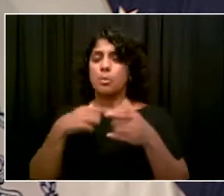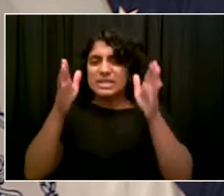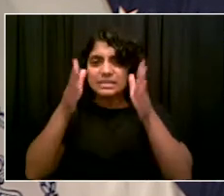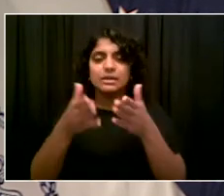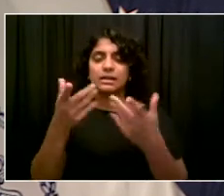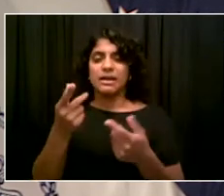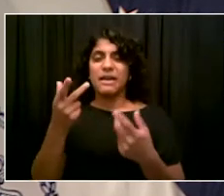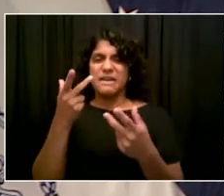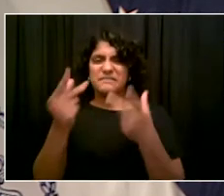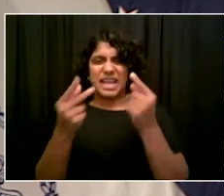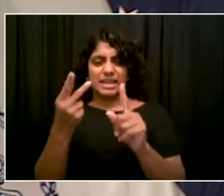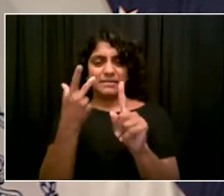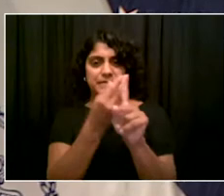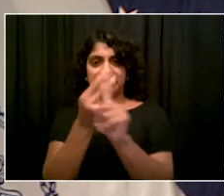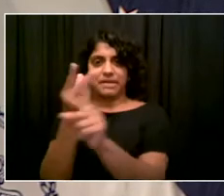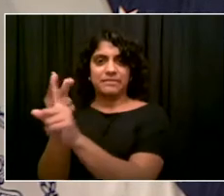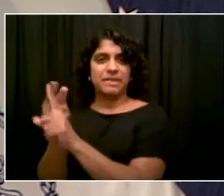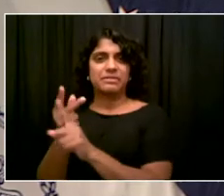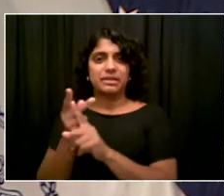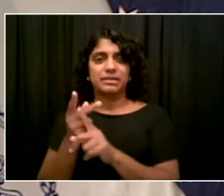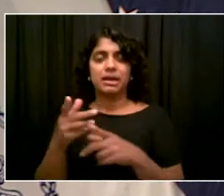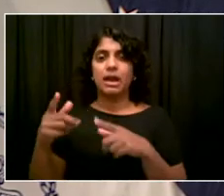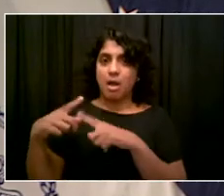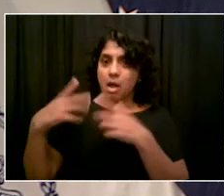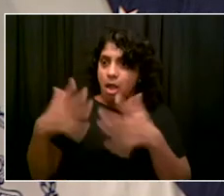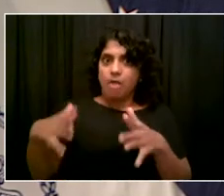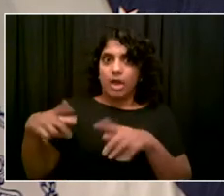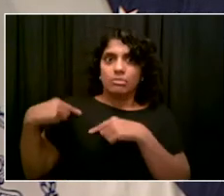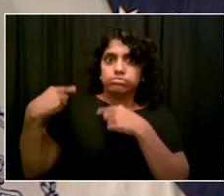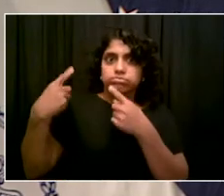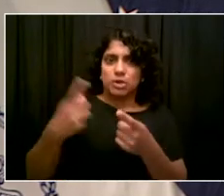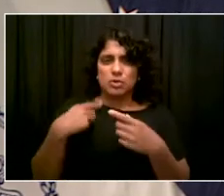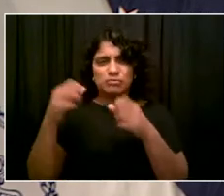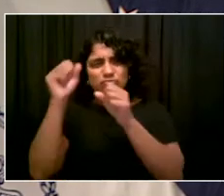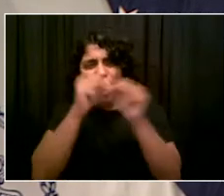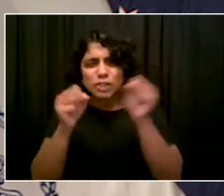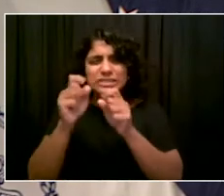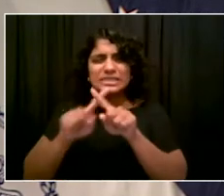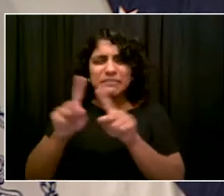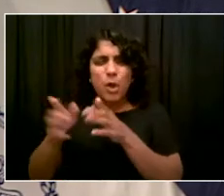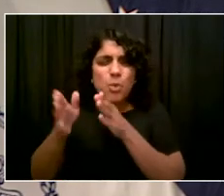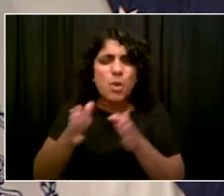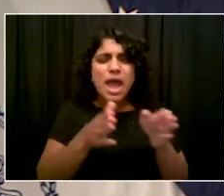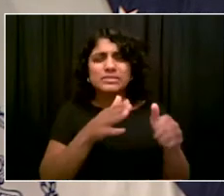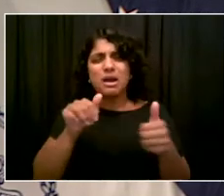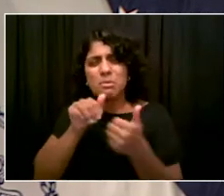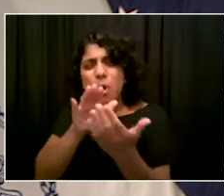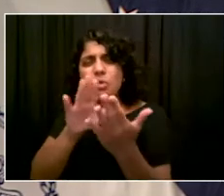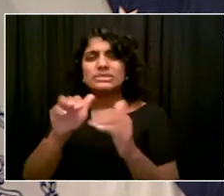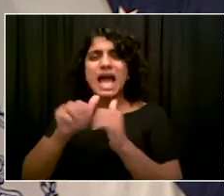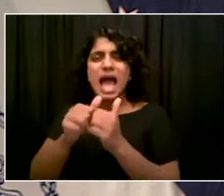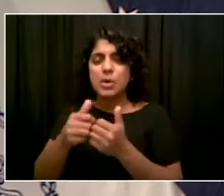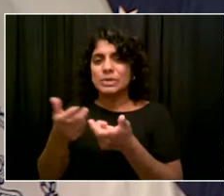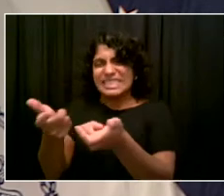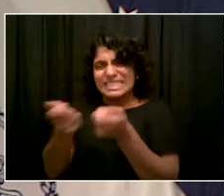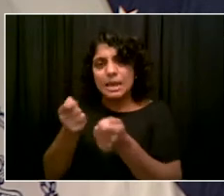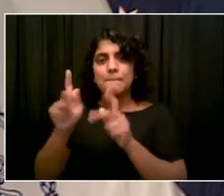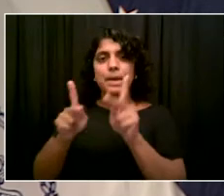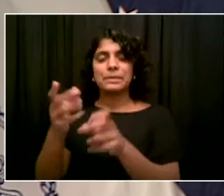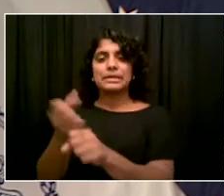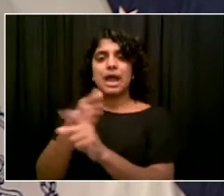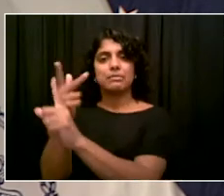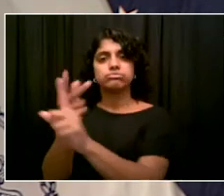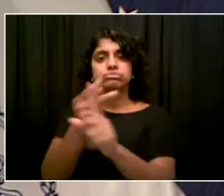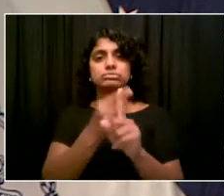financially for their community, for every single person they bring in to get vaccinated. So we know there are areas that need